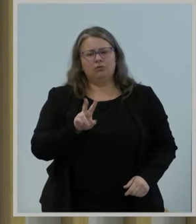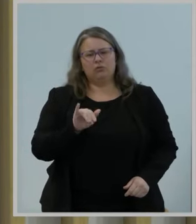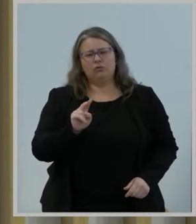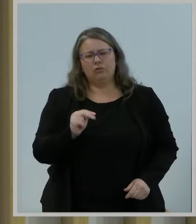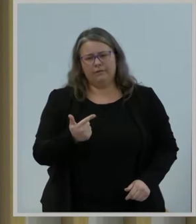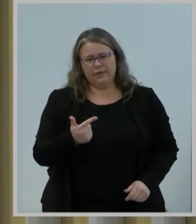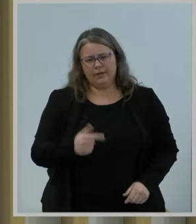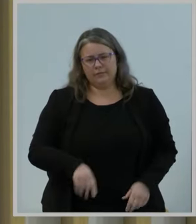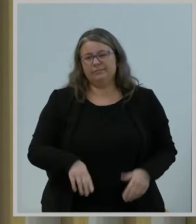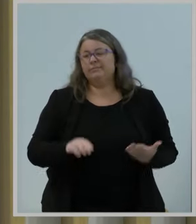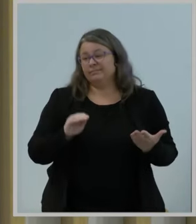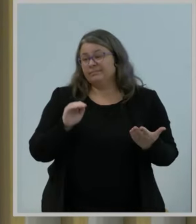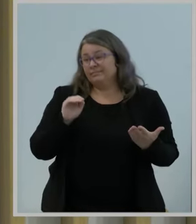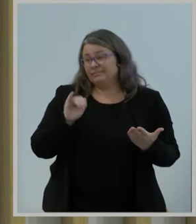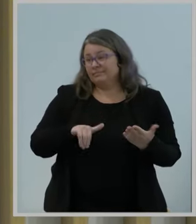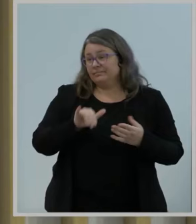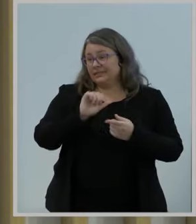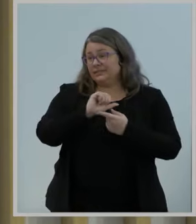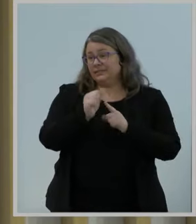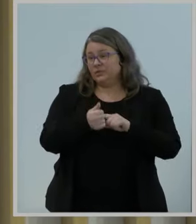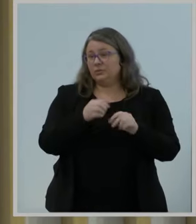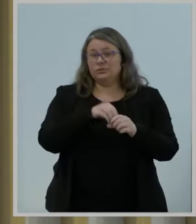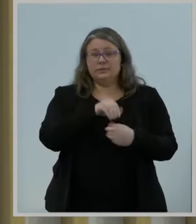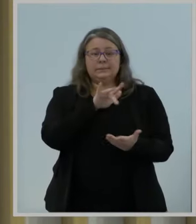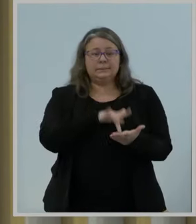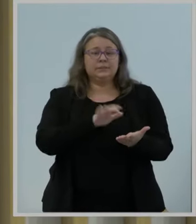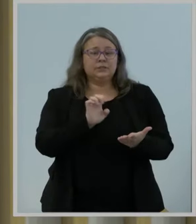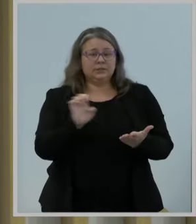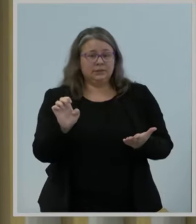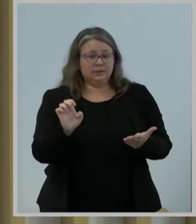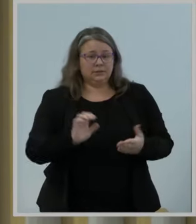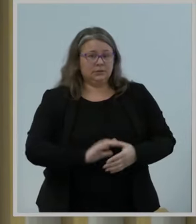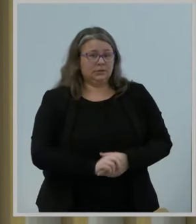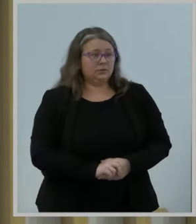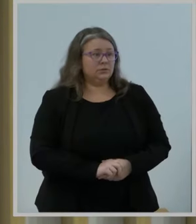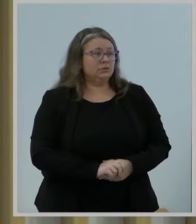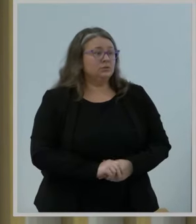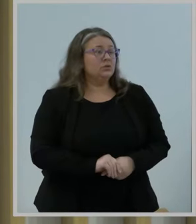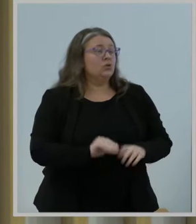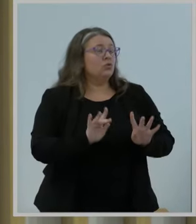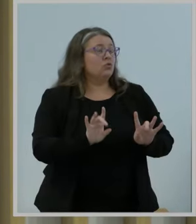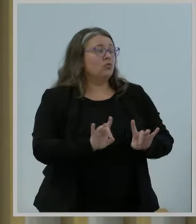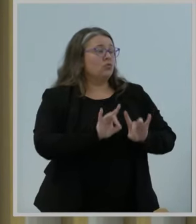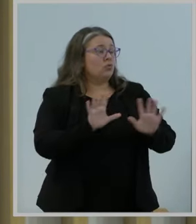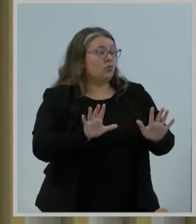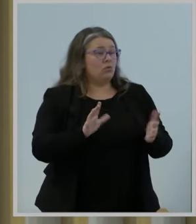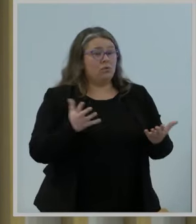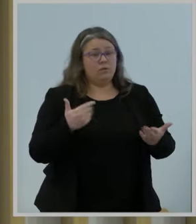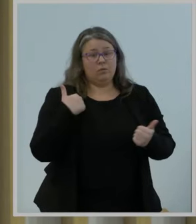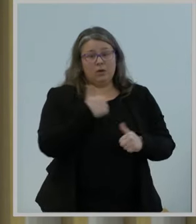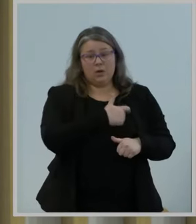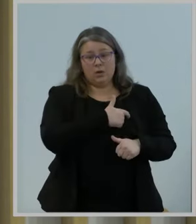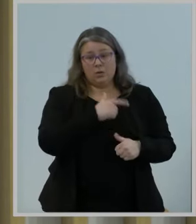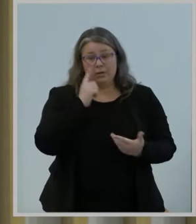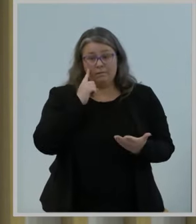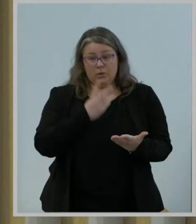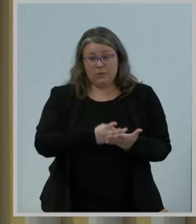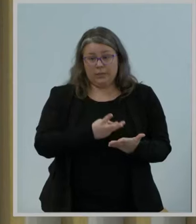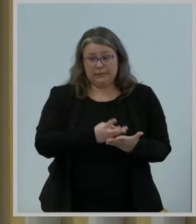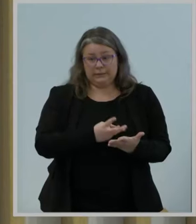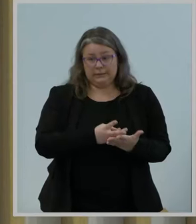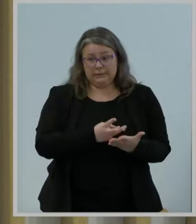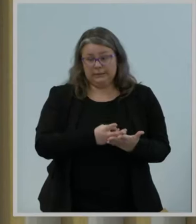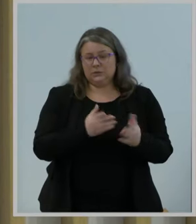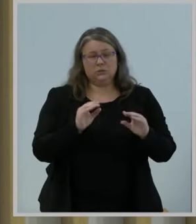There are no words that can adequately describe the horror of what we have witnessed. And so much of this